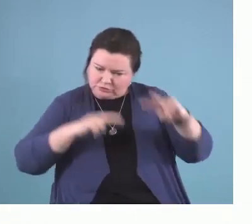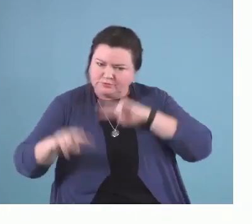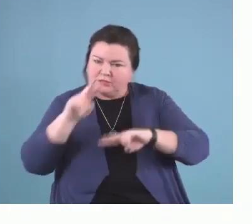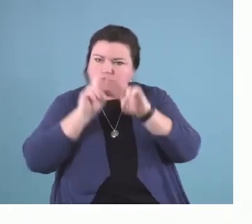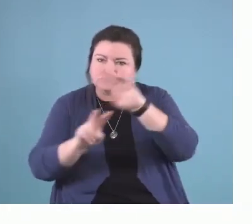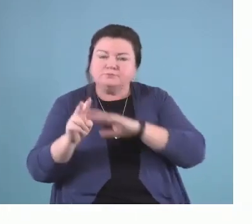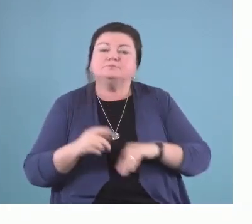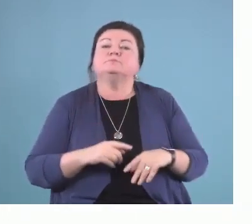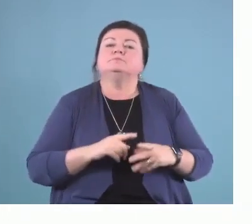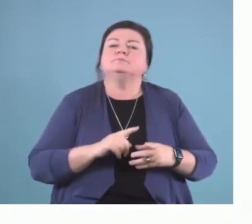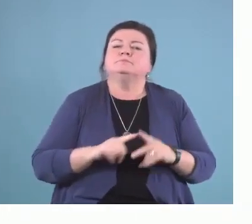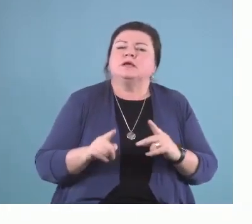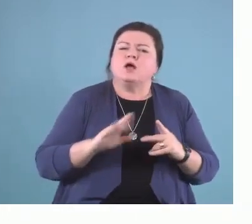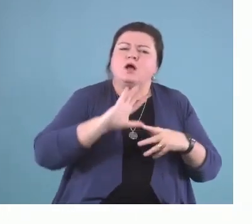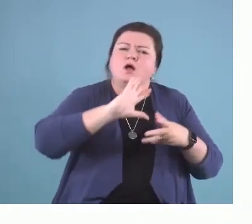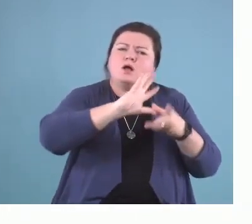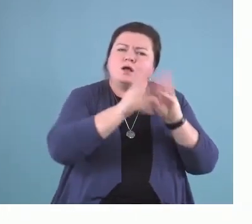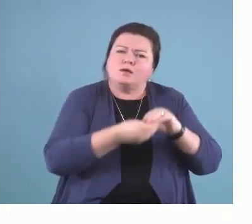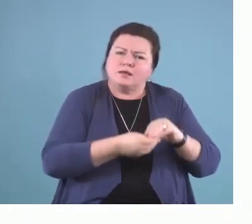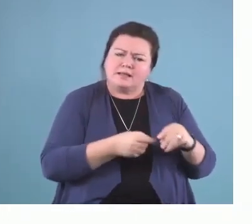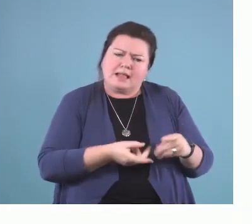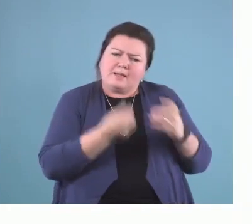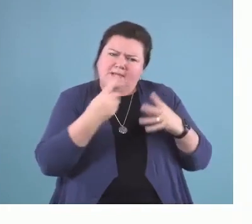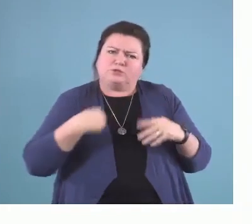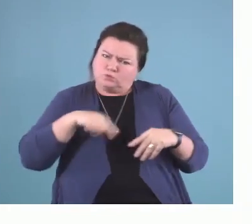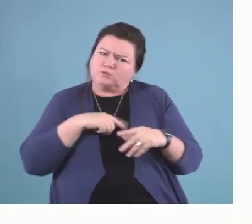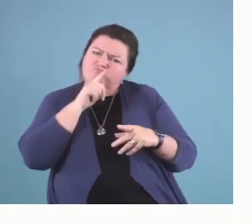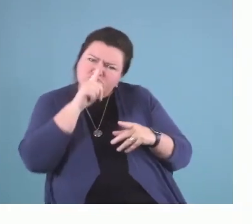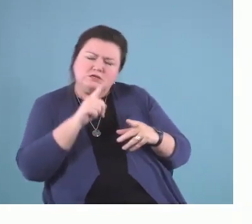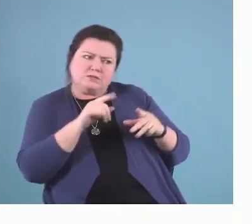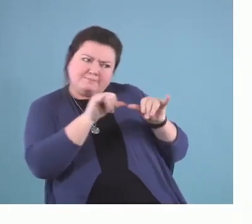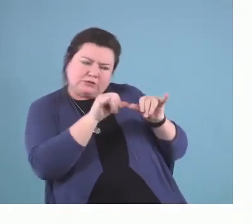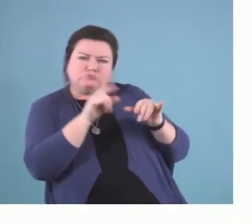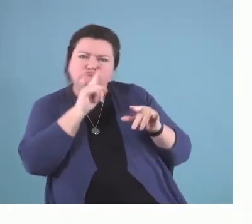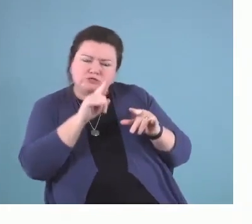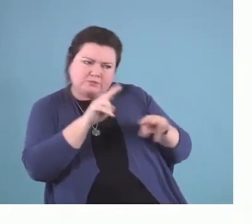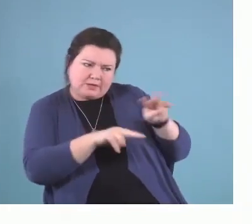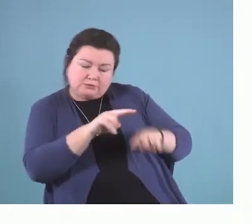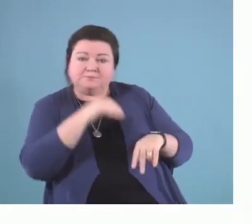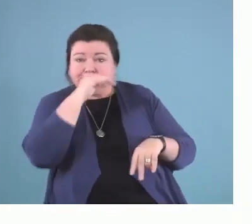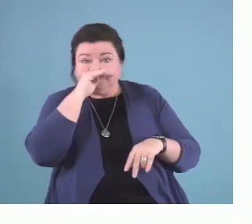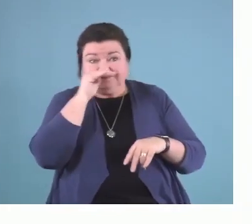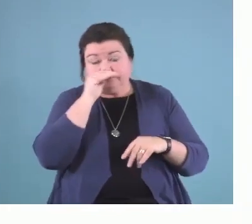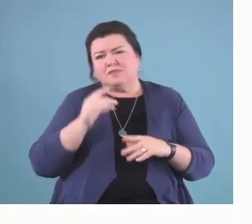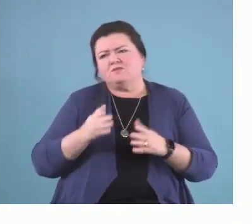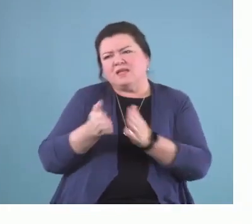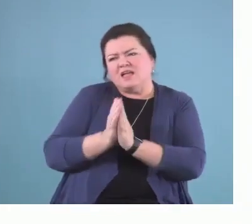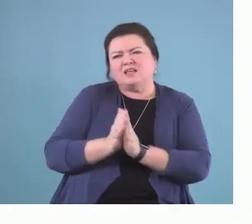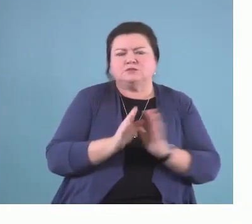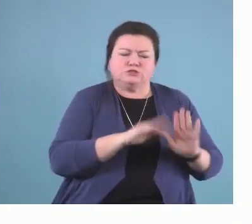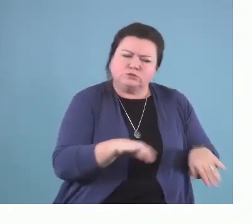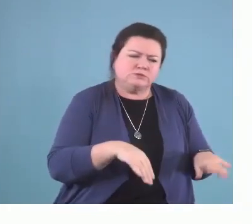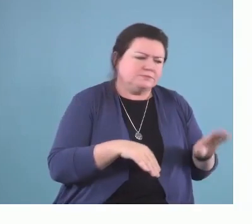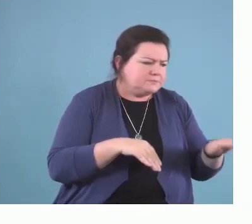how many of these desired outcomes we measure in practice. But if we ask our children or families what their